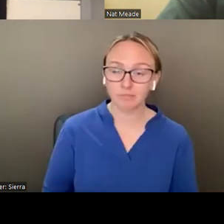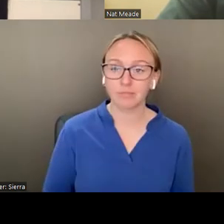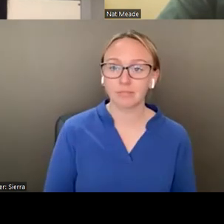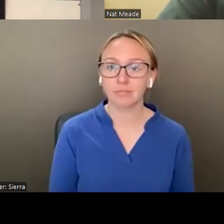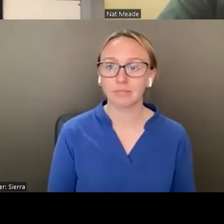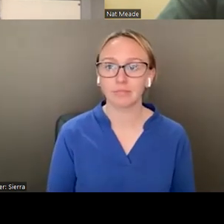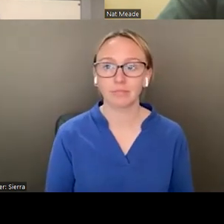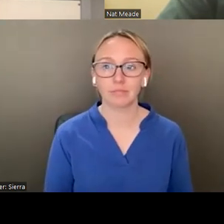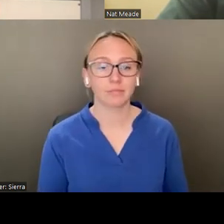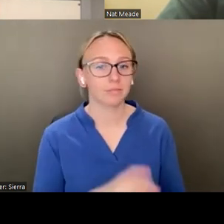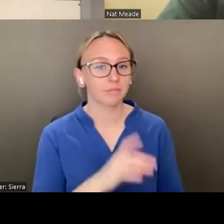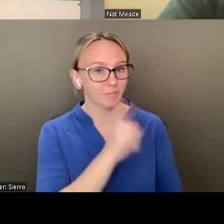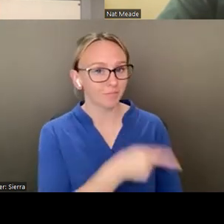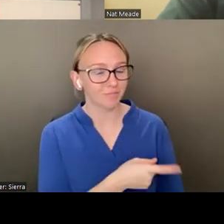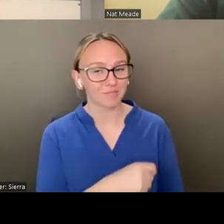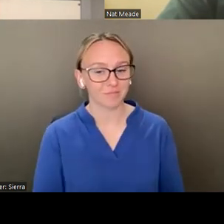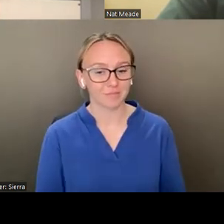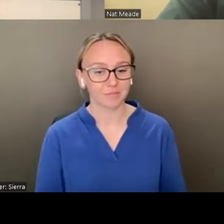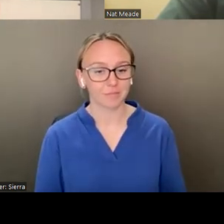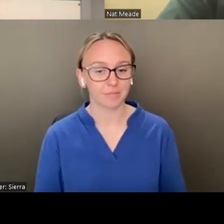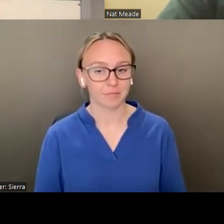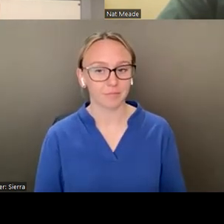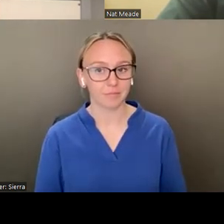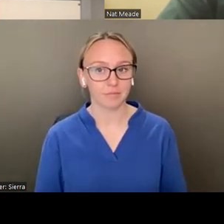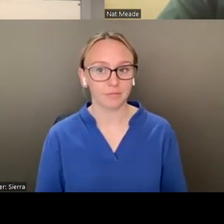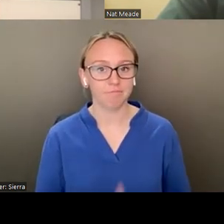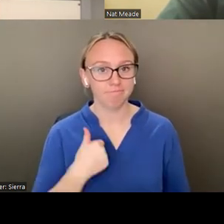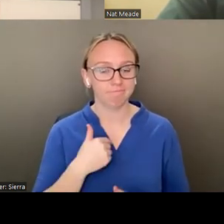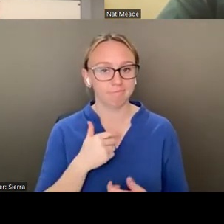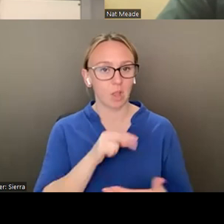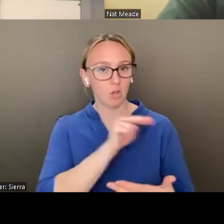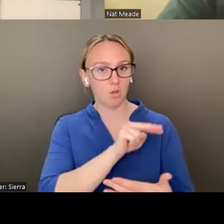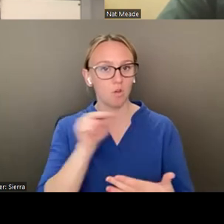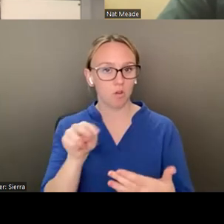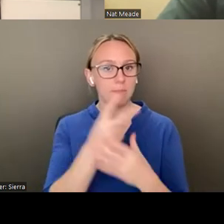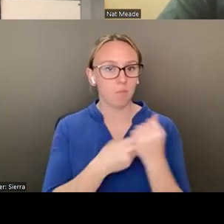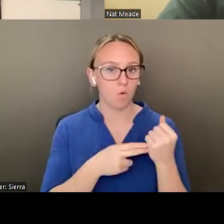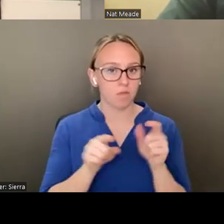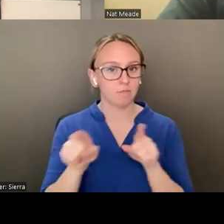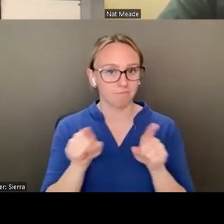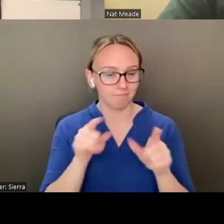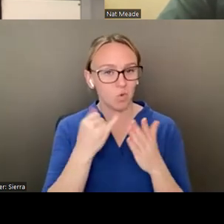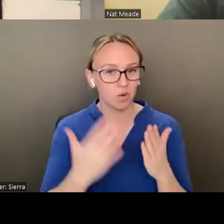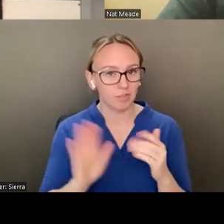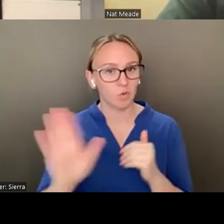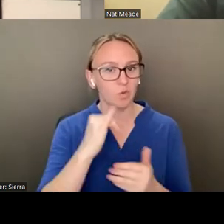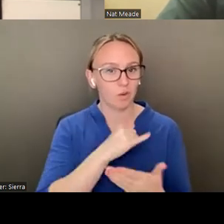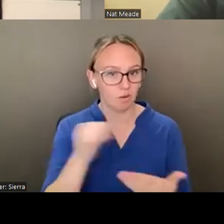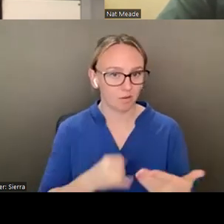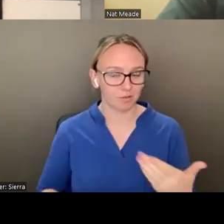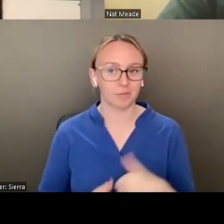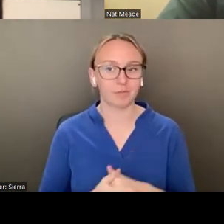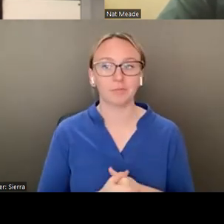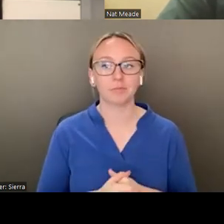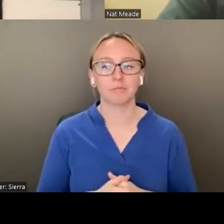Sure. Um, so I've been looking at both of your works and I was interested to